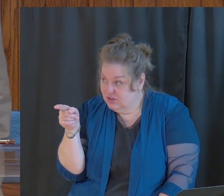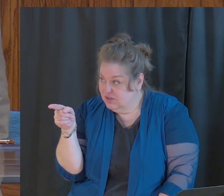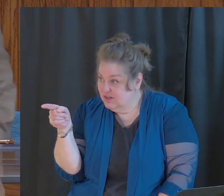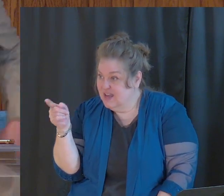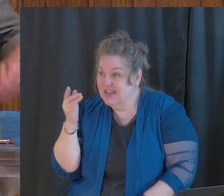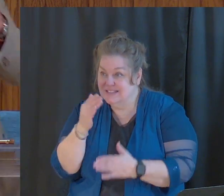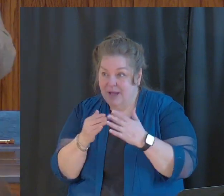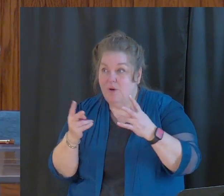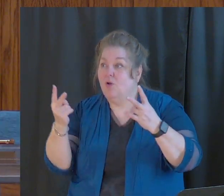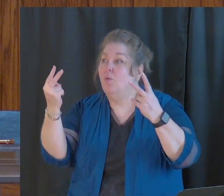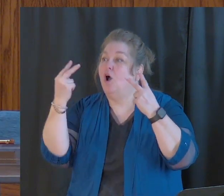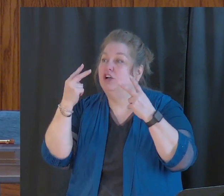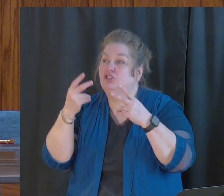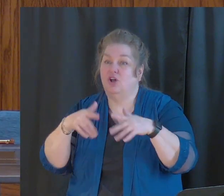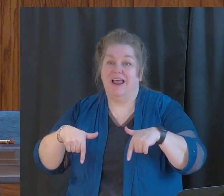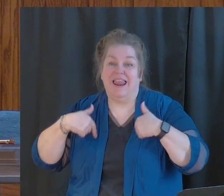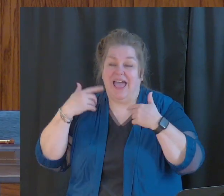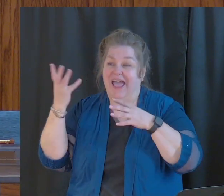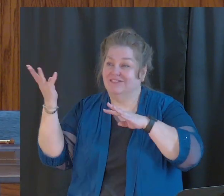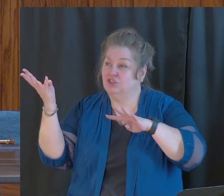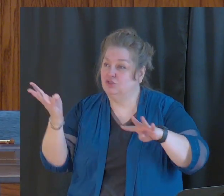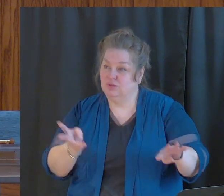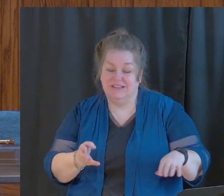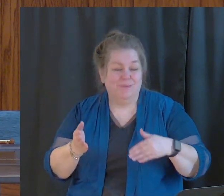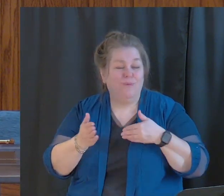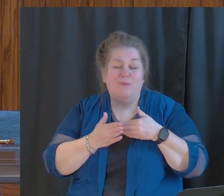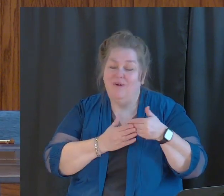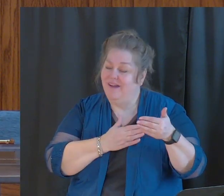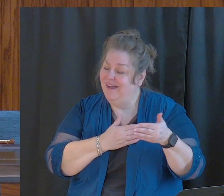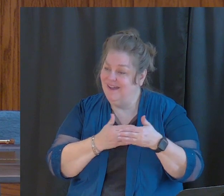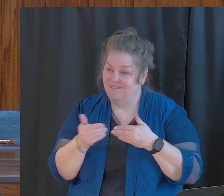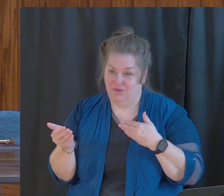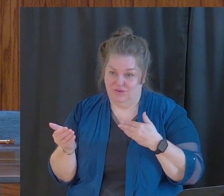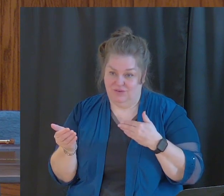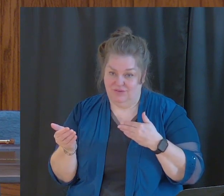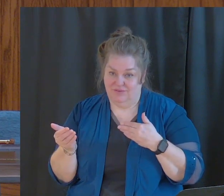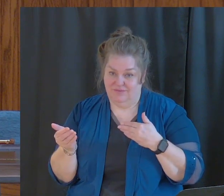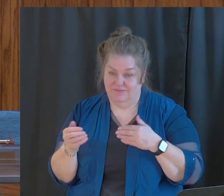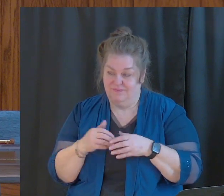someone watching live in your home, wherever you're at or later,